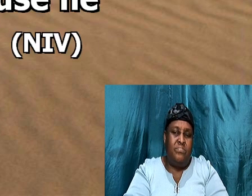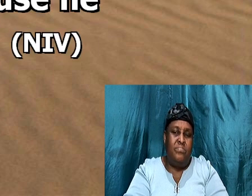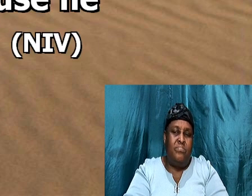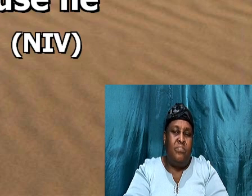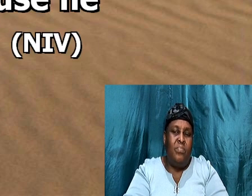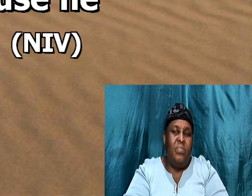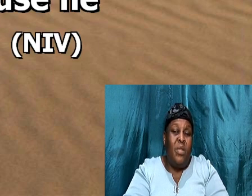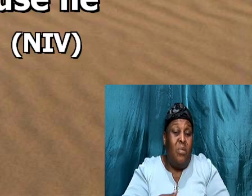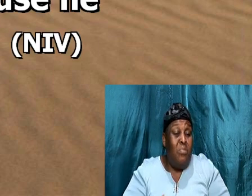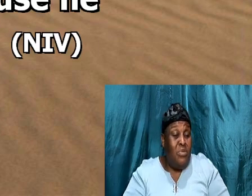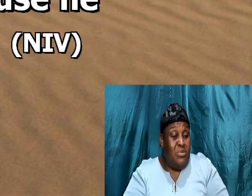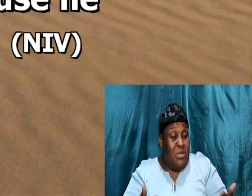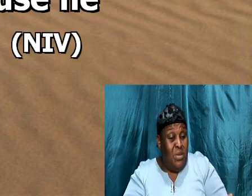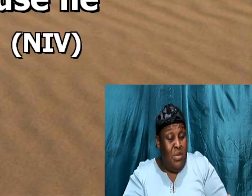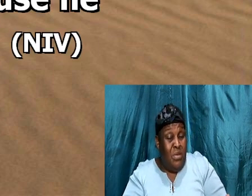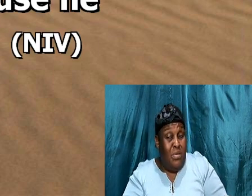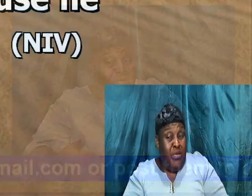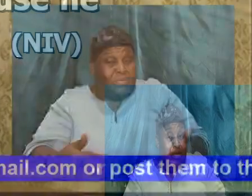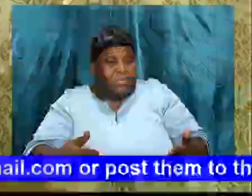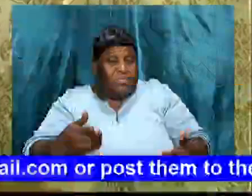but here, in the passage now,